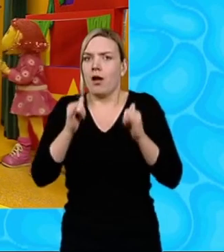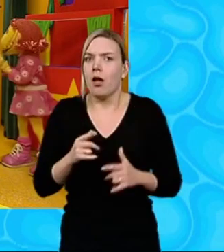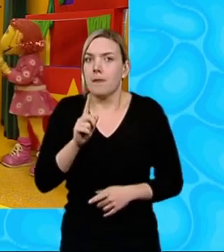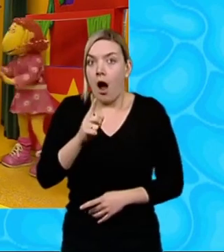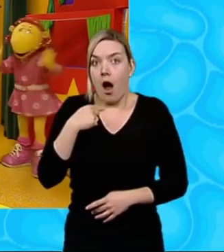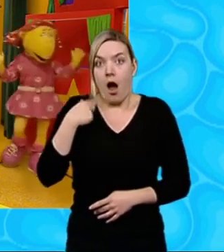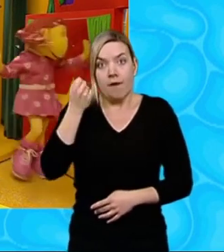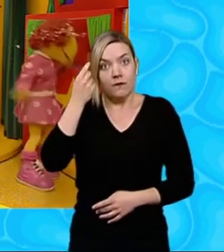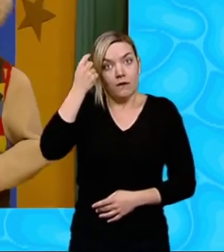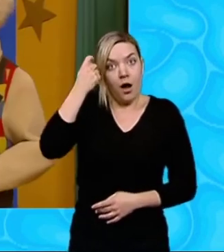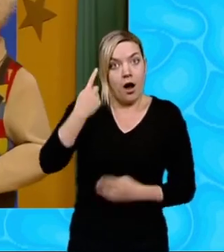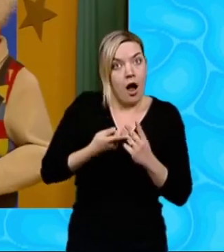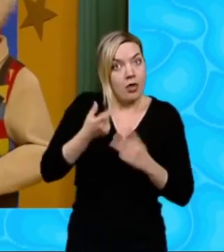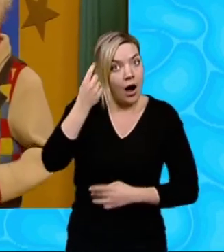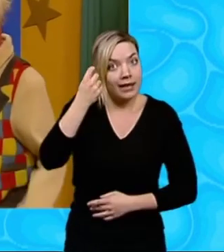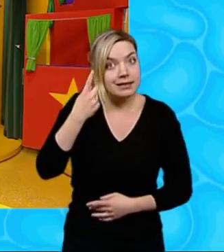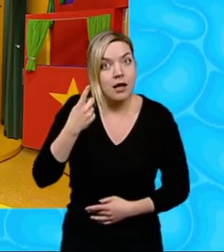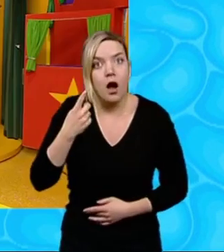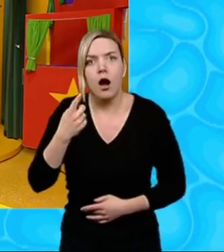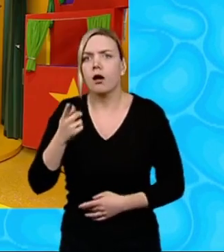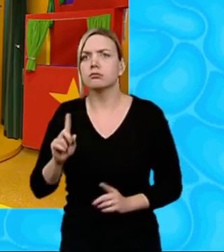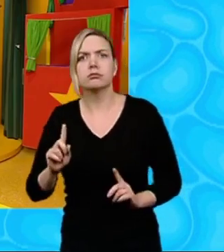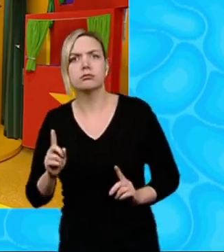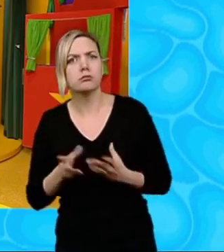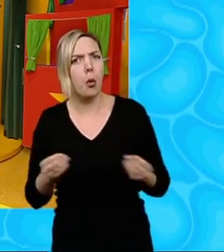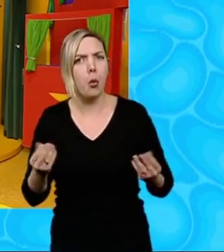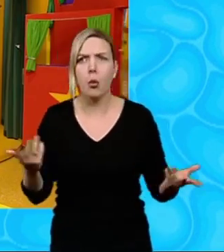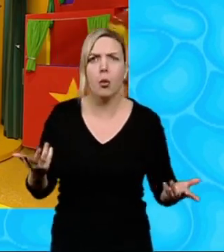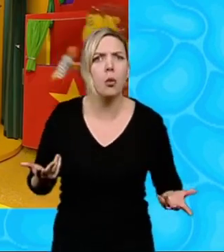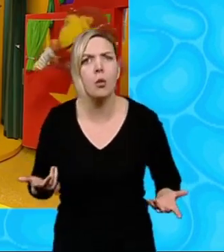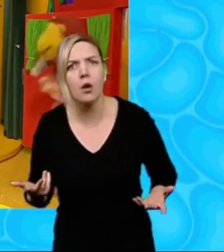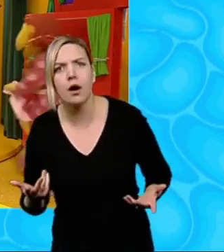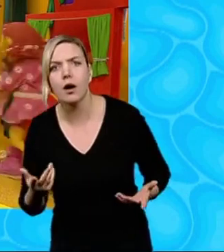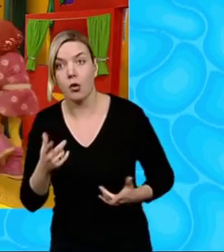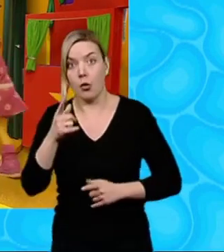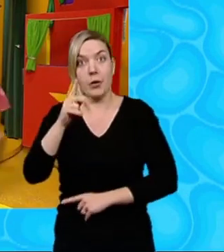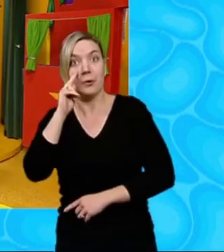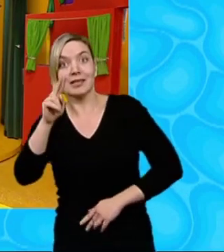for something else Oh, what's that, Fizz? Where's she gone? You'll see